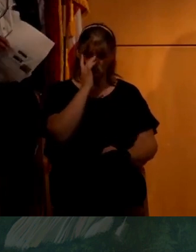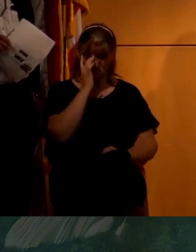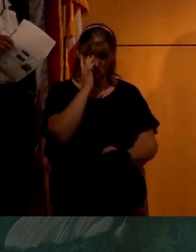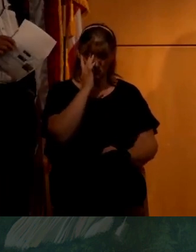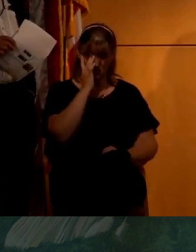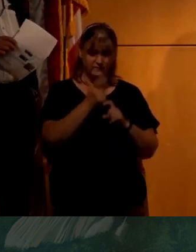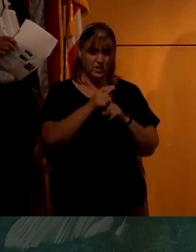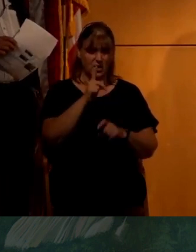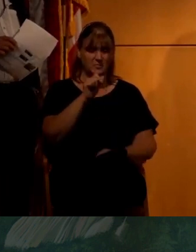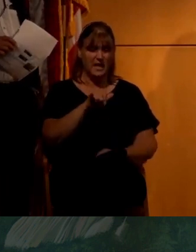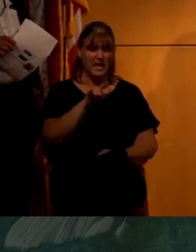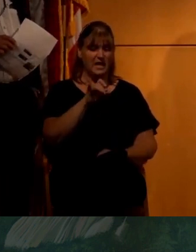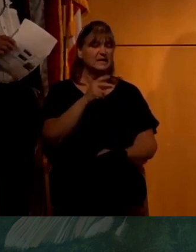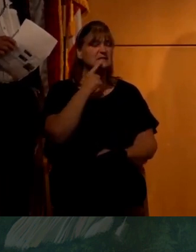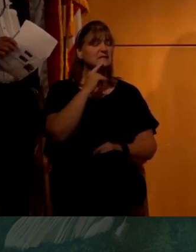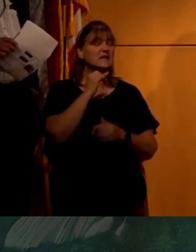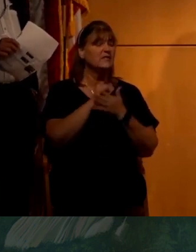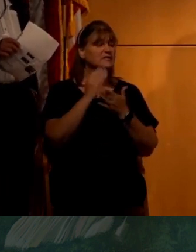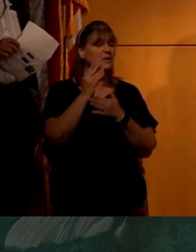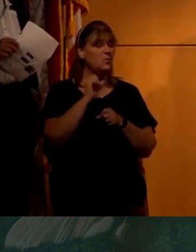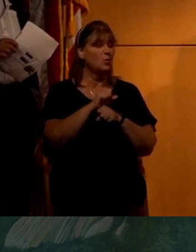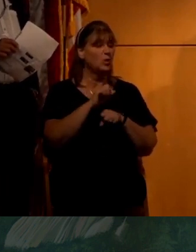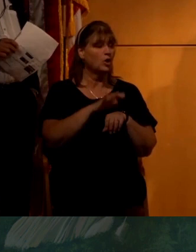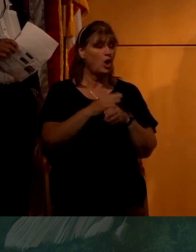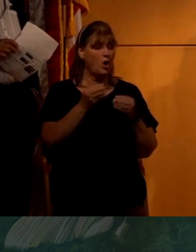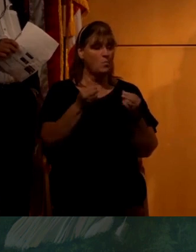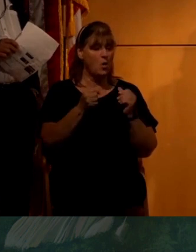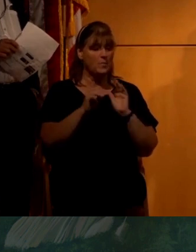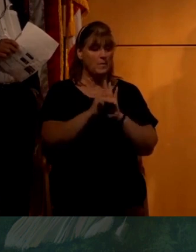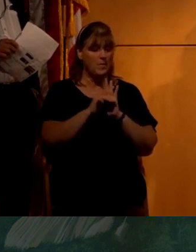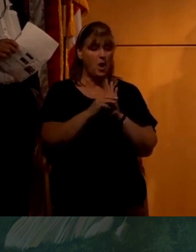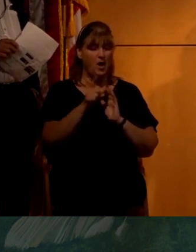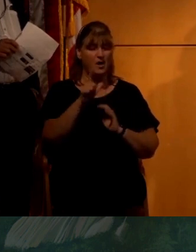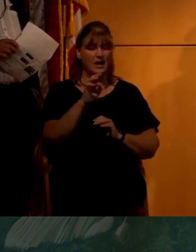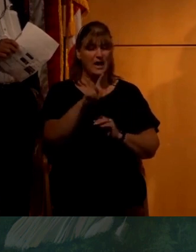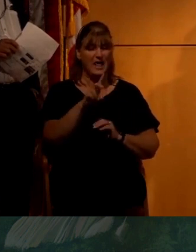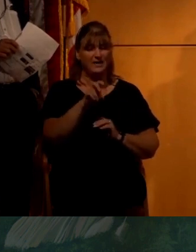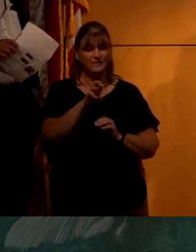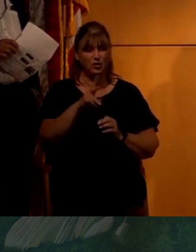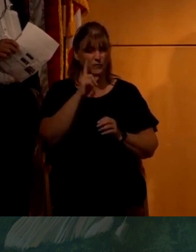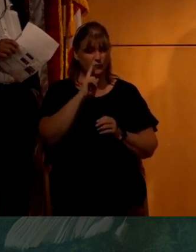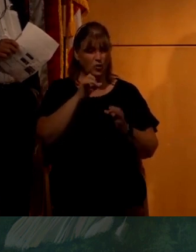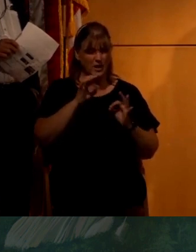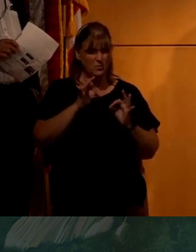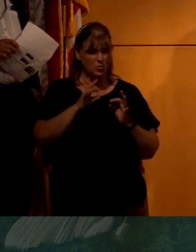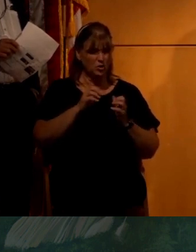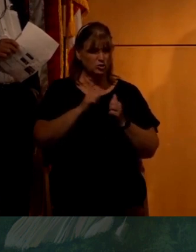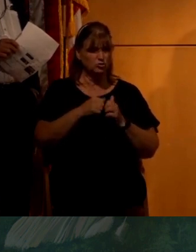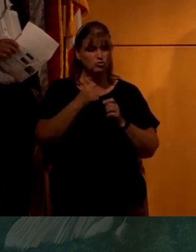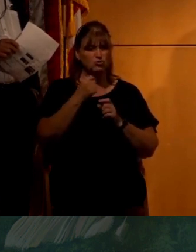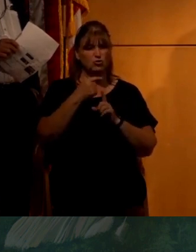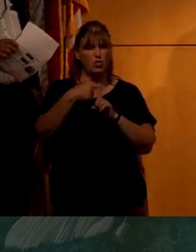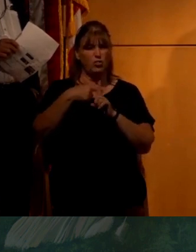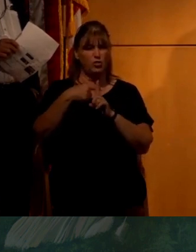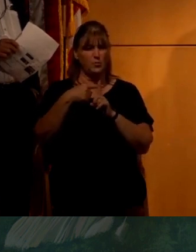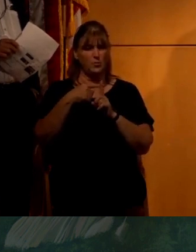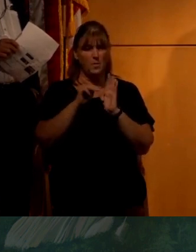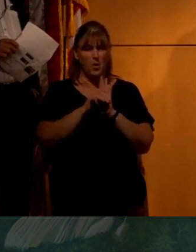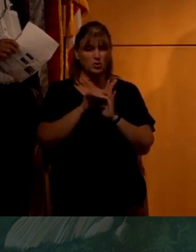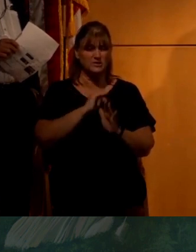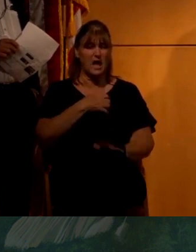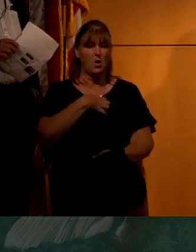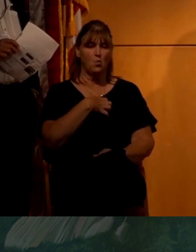from Kaylin Gallagher, who said, has someone working on properly modeling land view scattering for input to regular thermal models? I